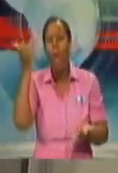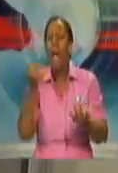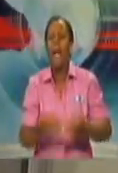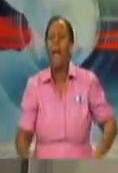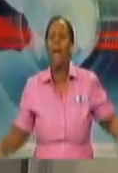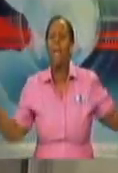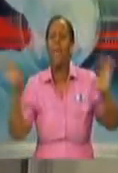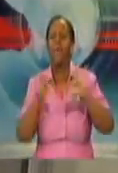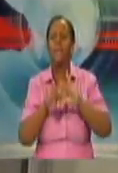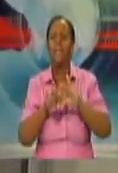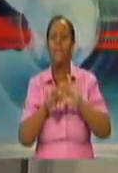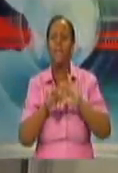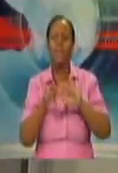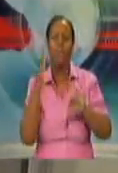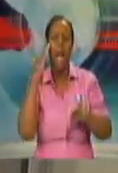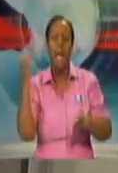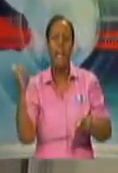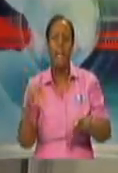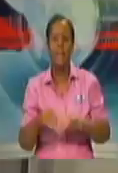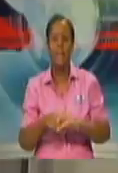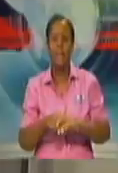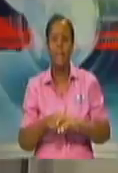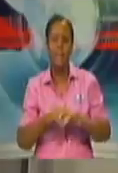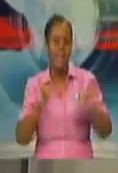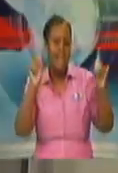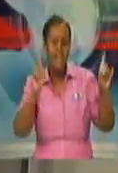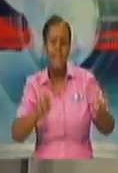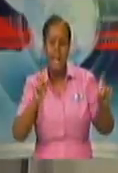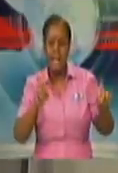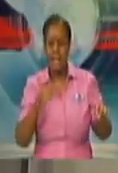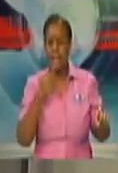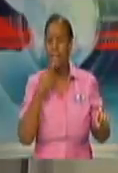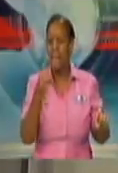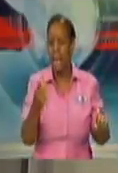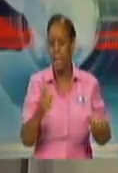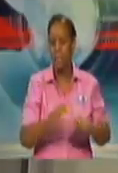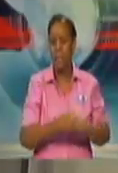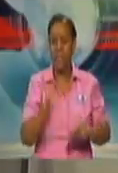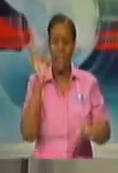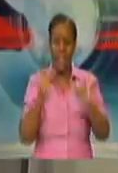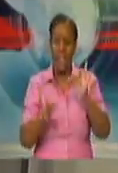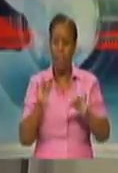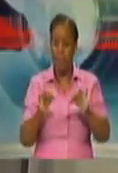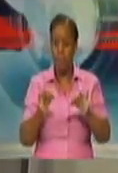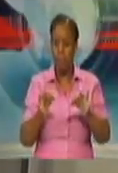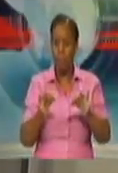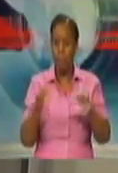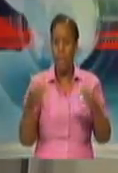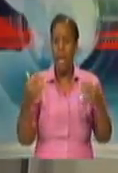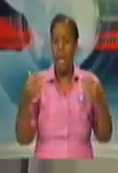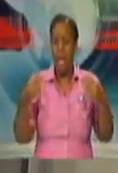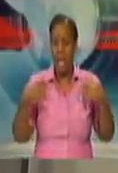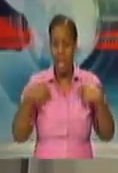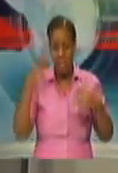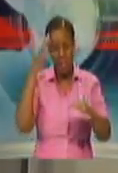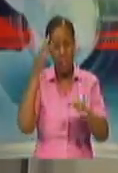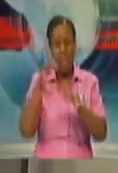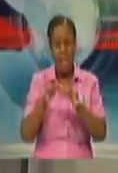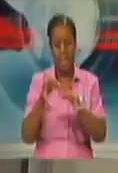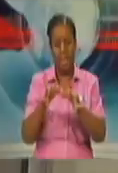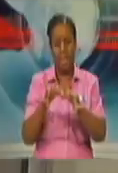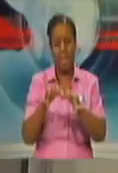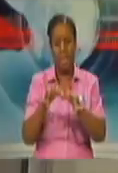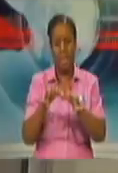We would have said here that unless we have faith in the testing program at